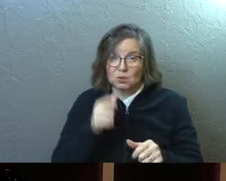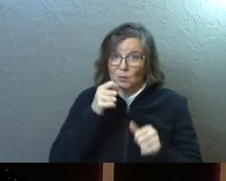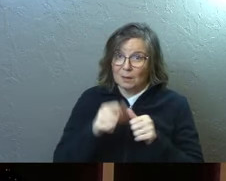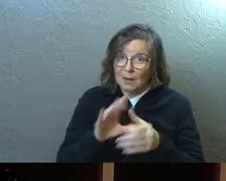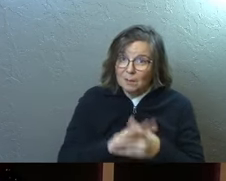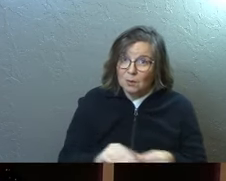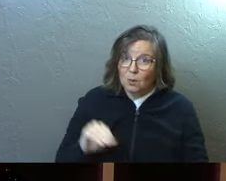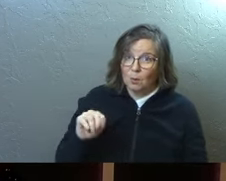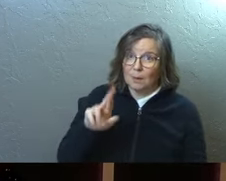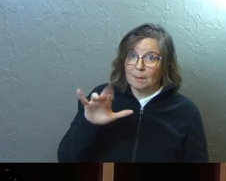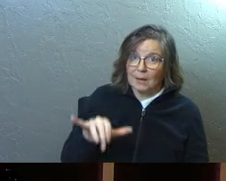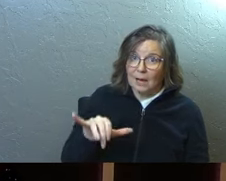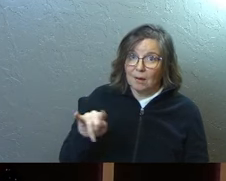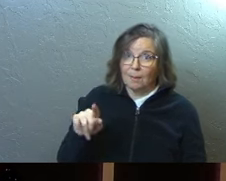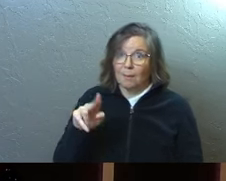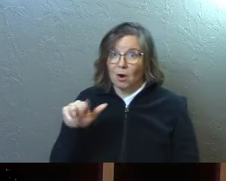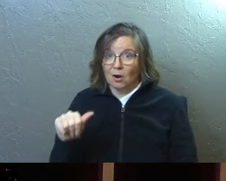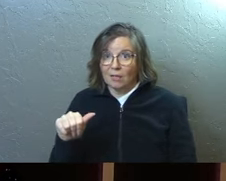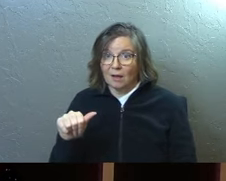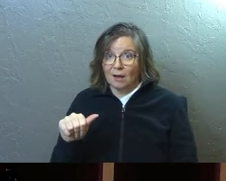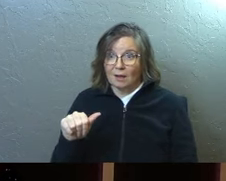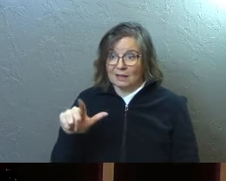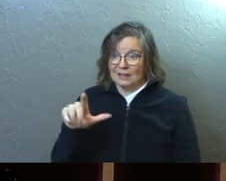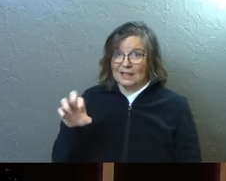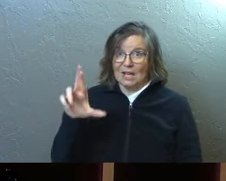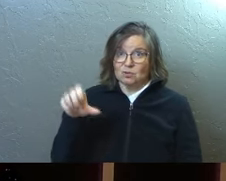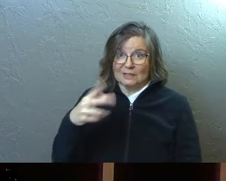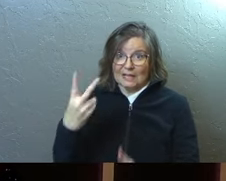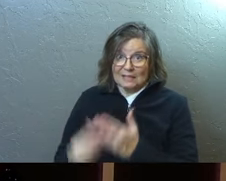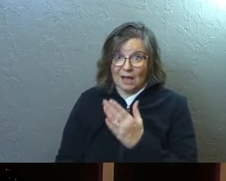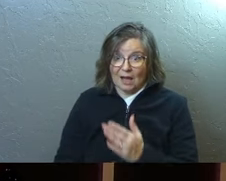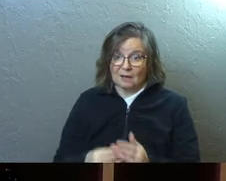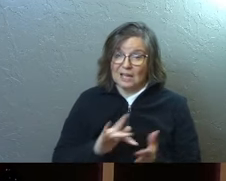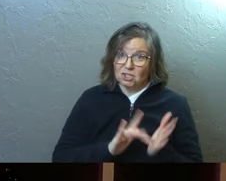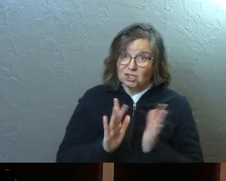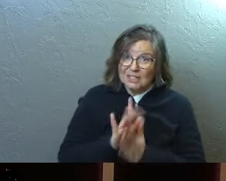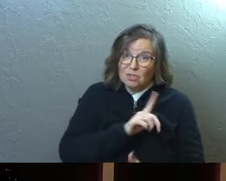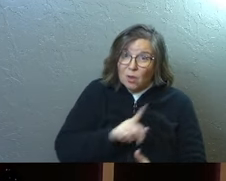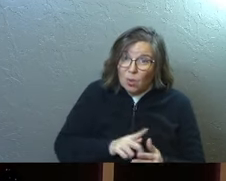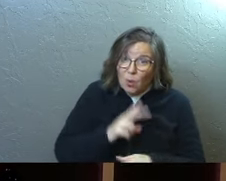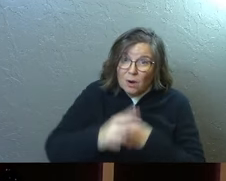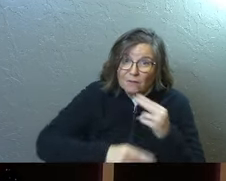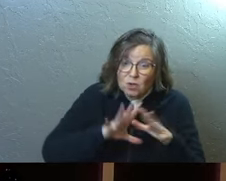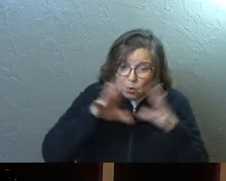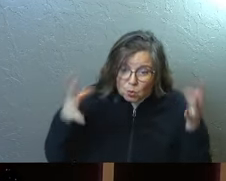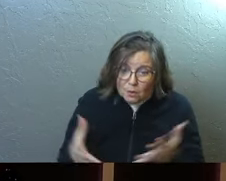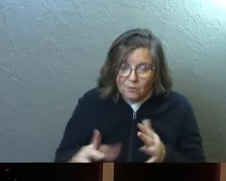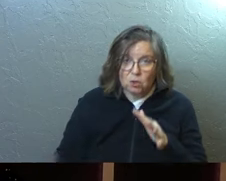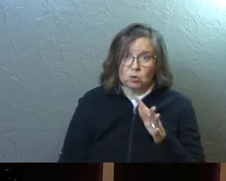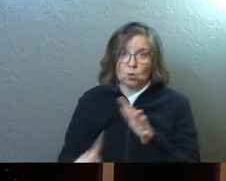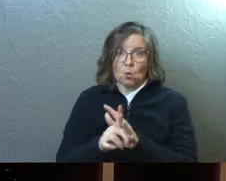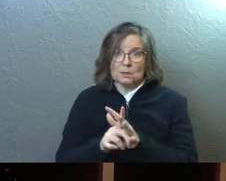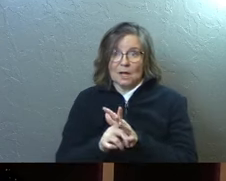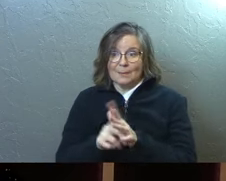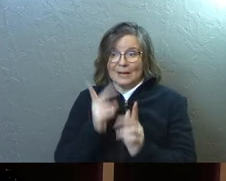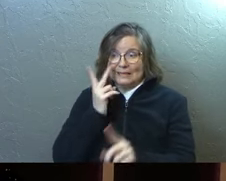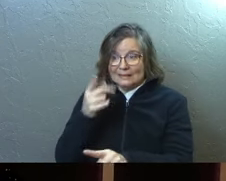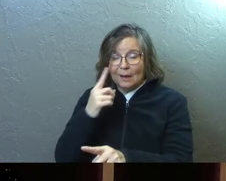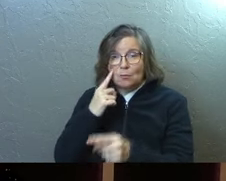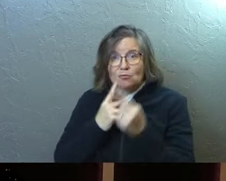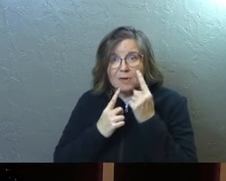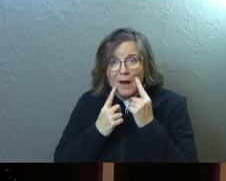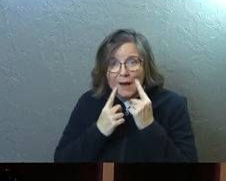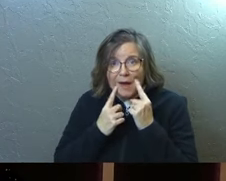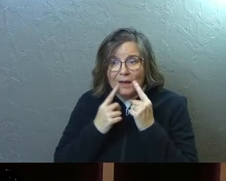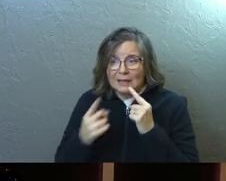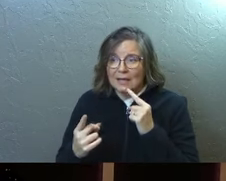and Lazarus had died, he shows up. The Lord of the universe shows up, and when he does, he sees them crying,